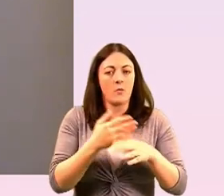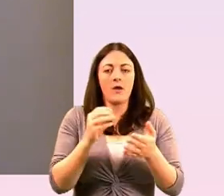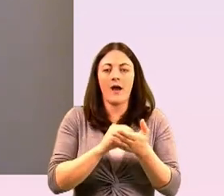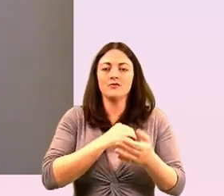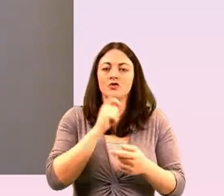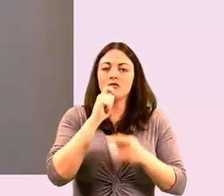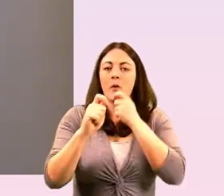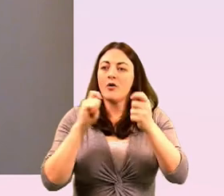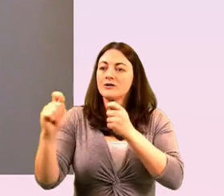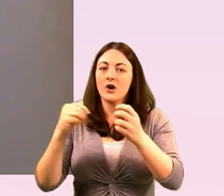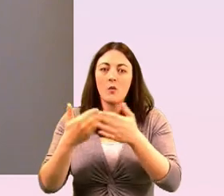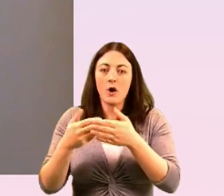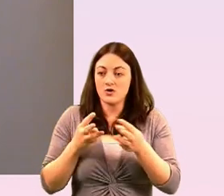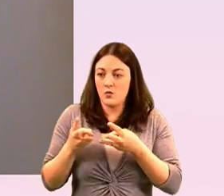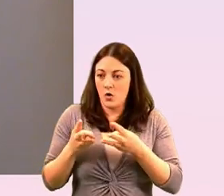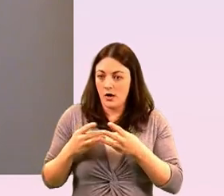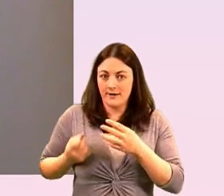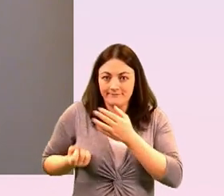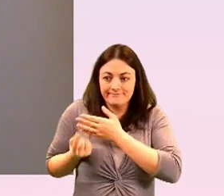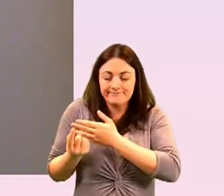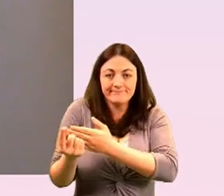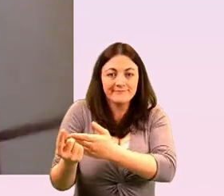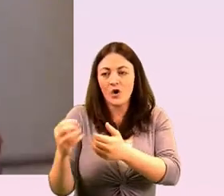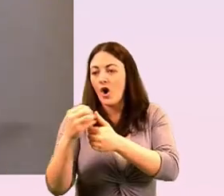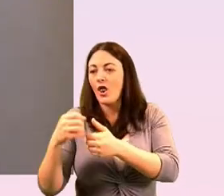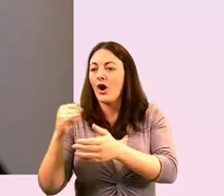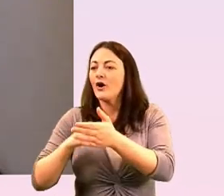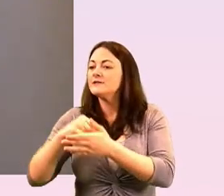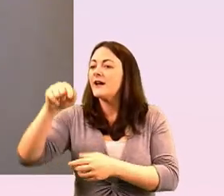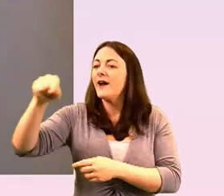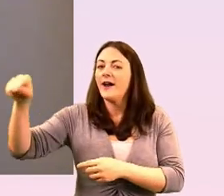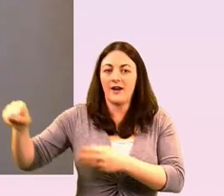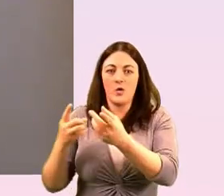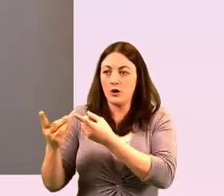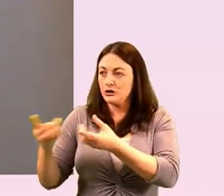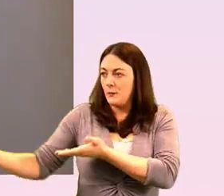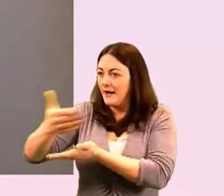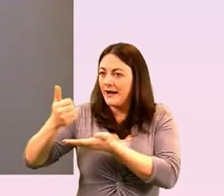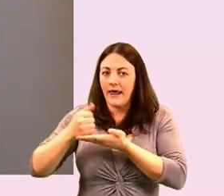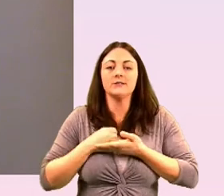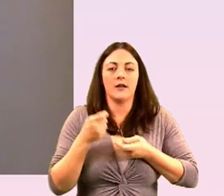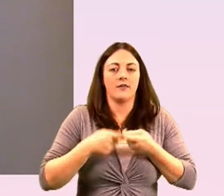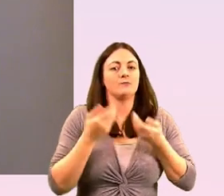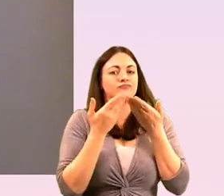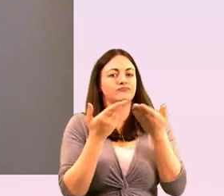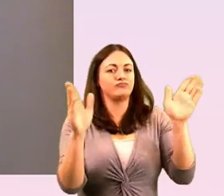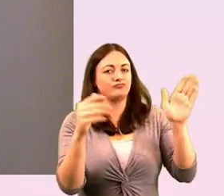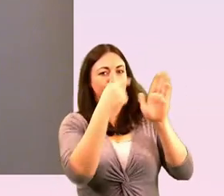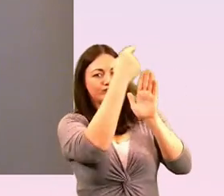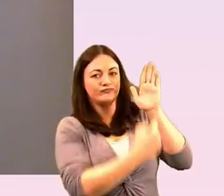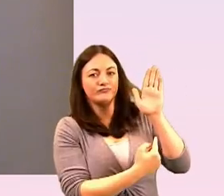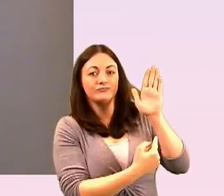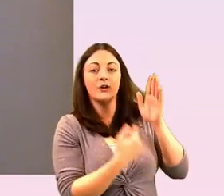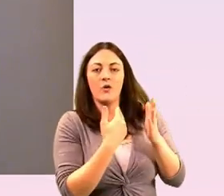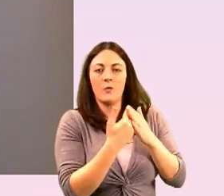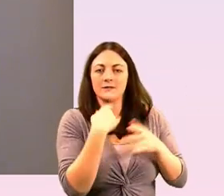work that's already happening so if we never did a kind of another campaign of our own again we'd be busy even just amplifying the